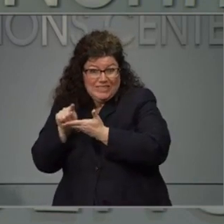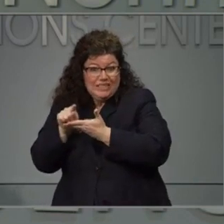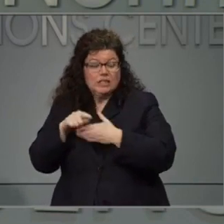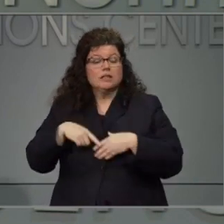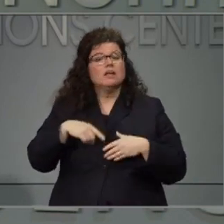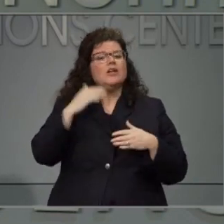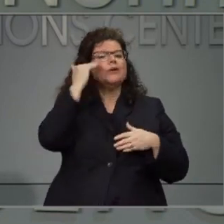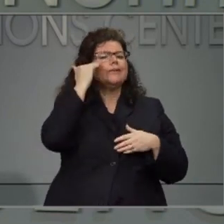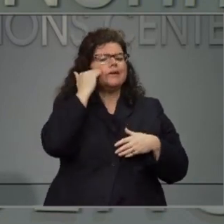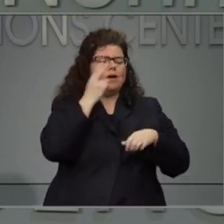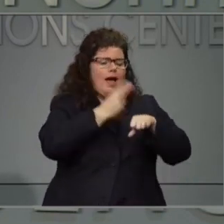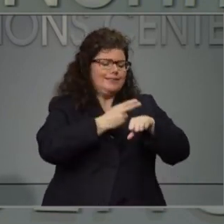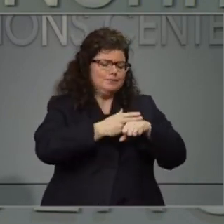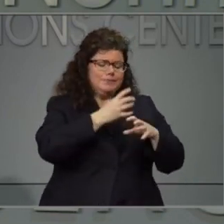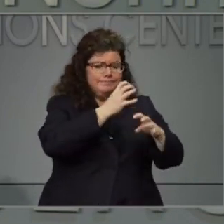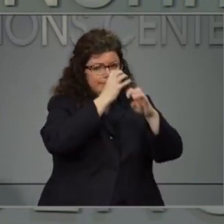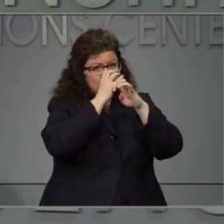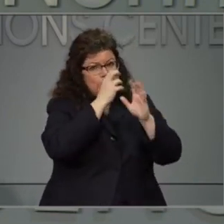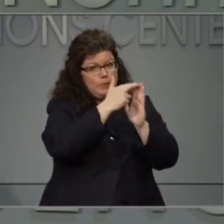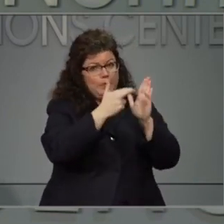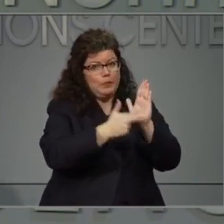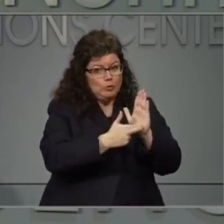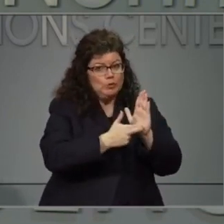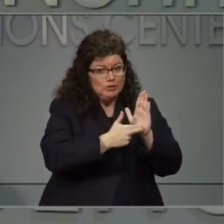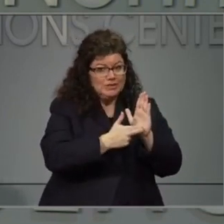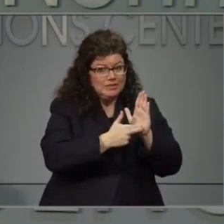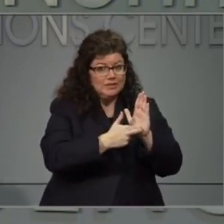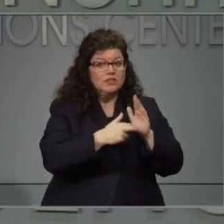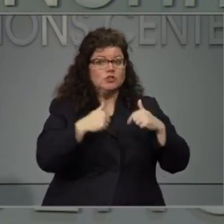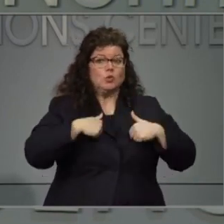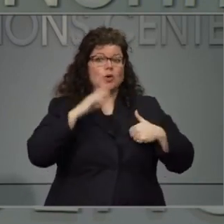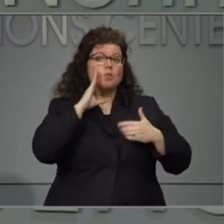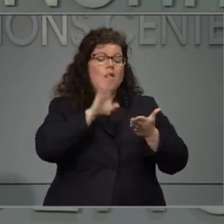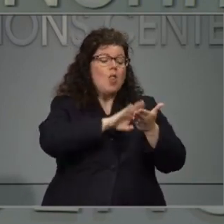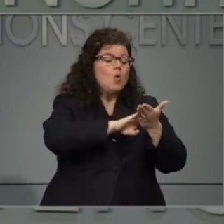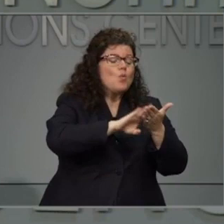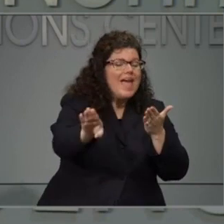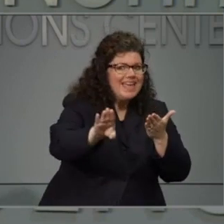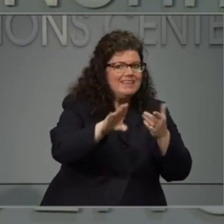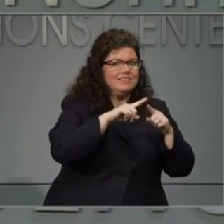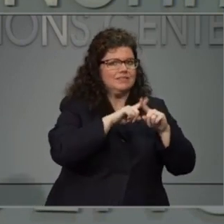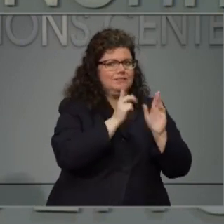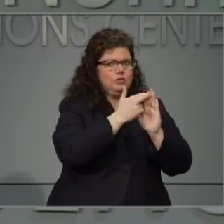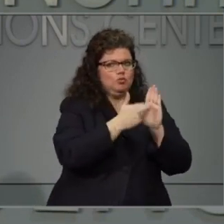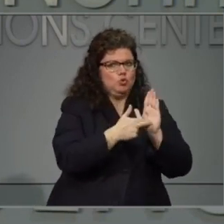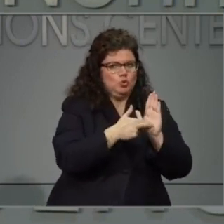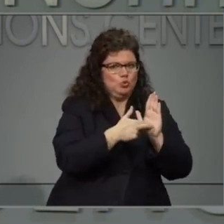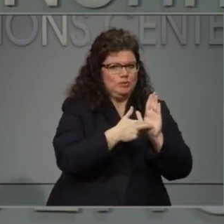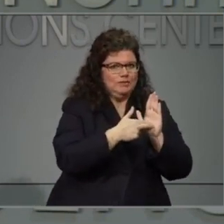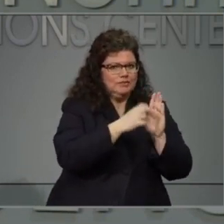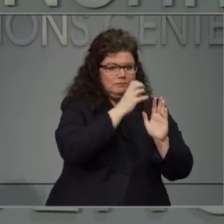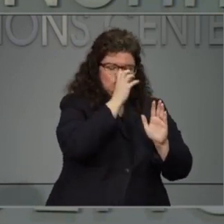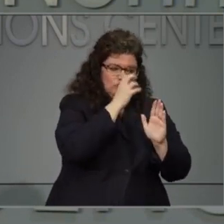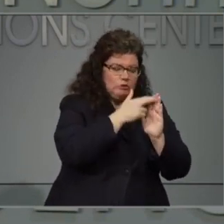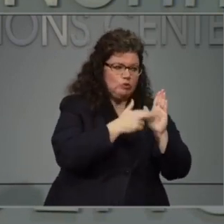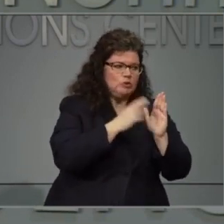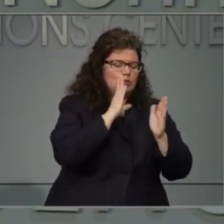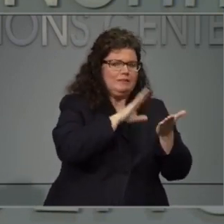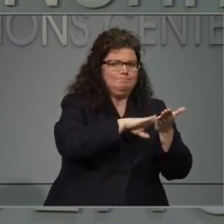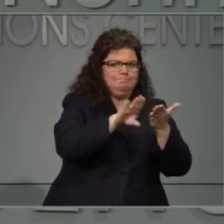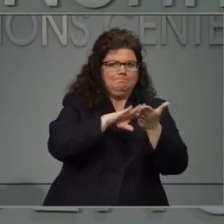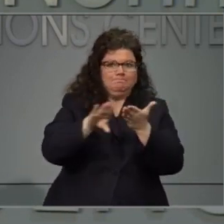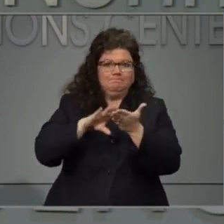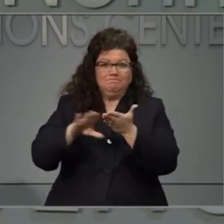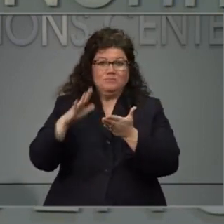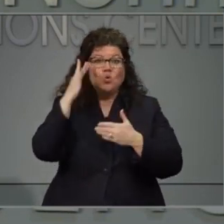regulations to be able to free up bed space because right now some hospitals have limits